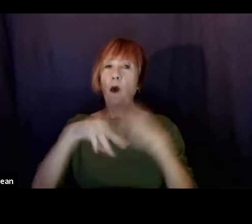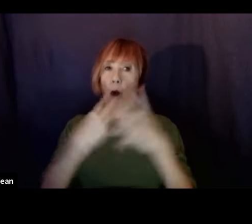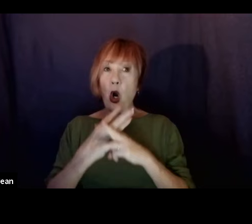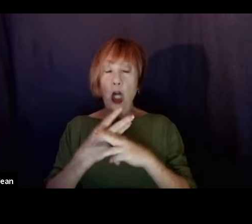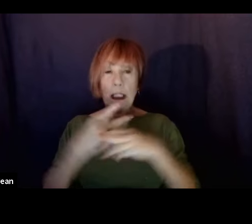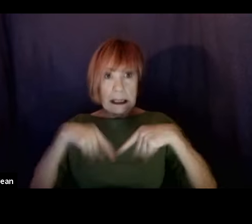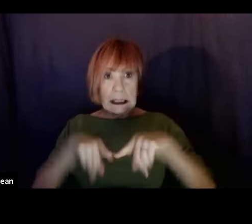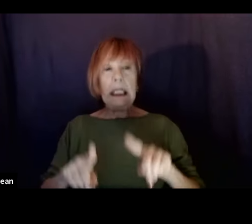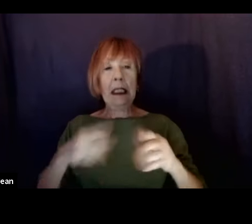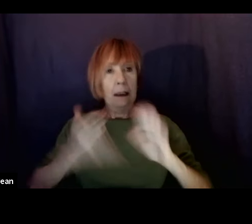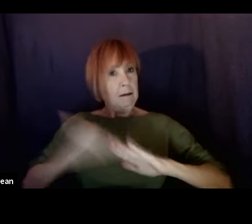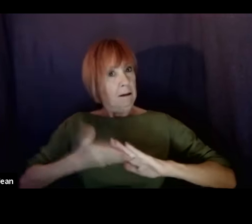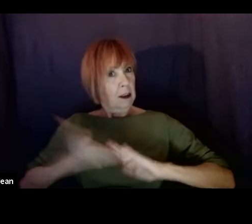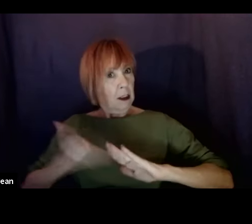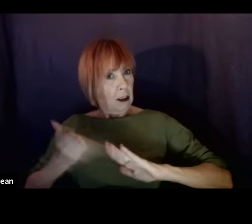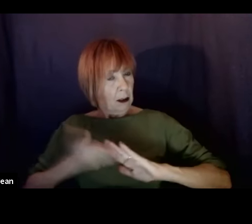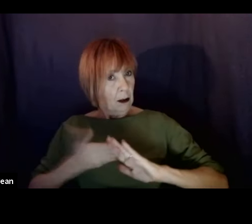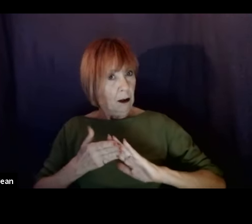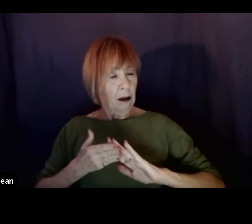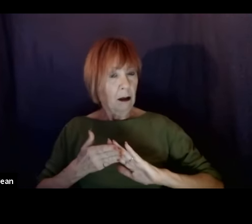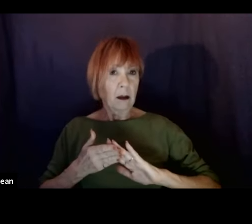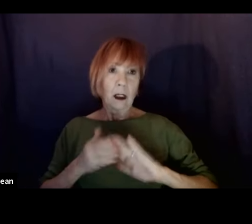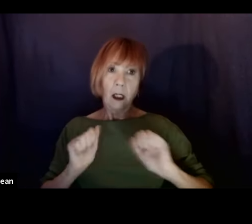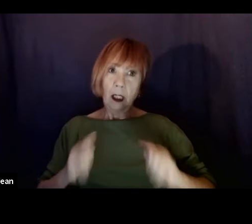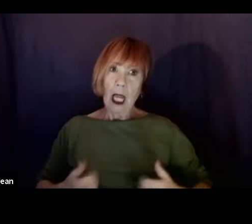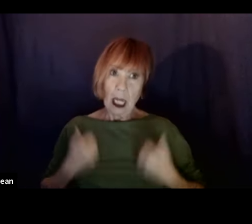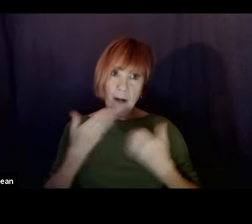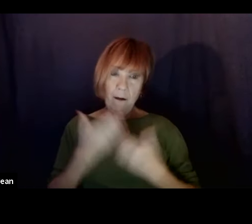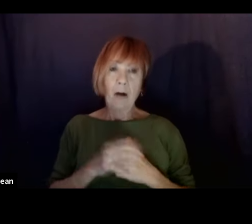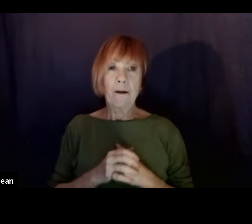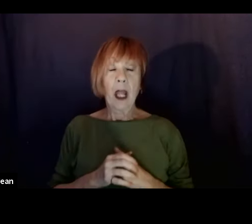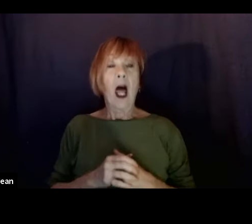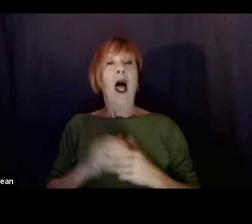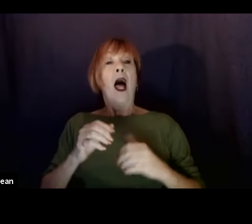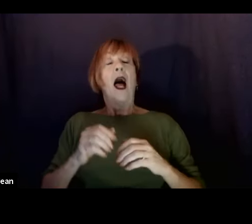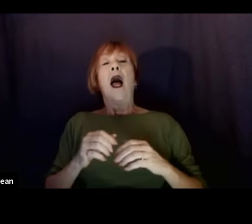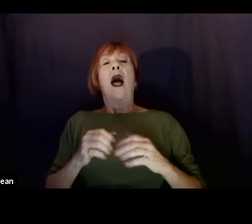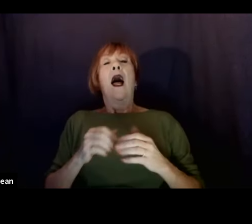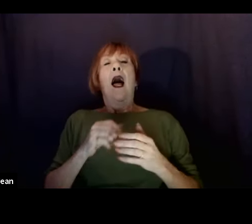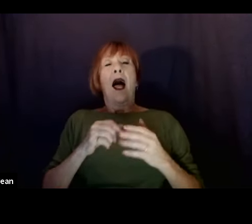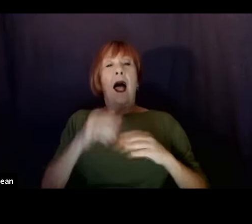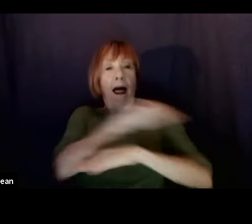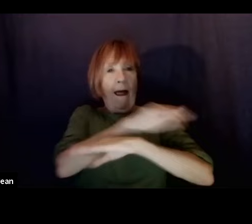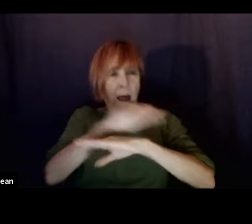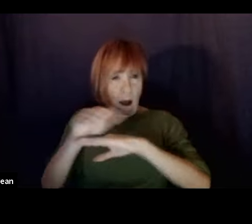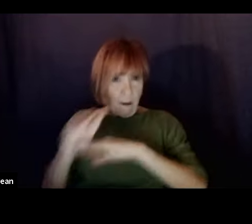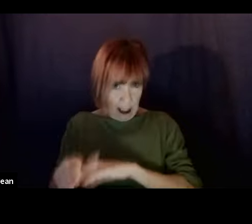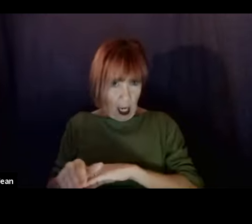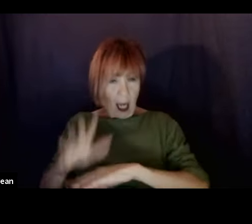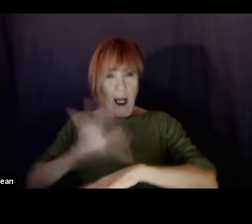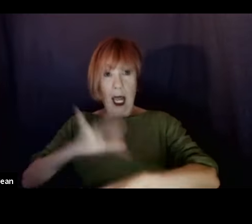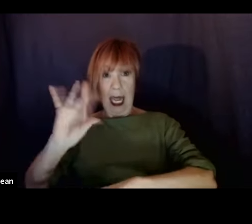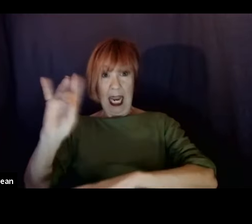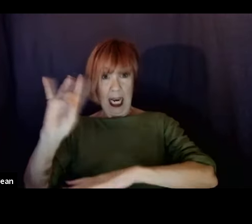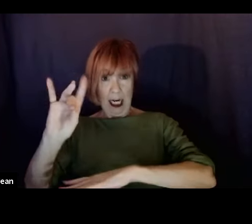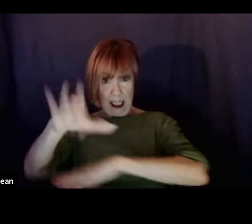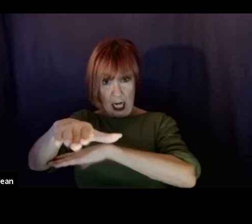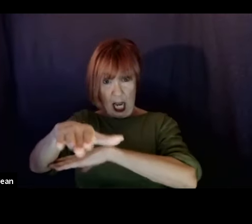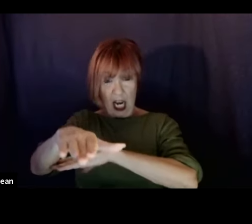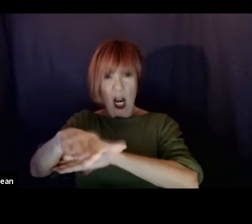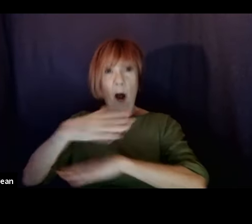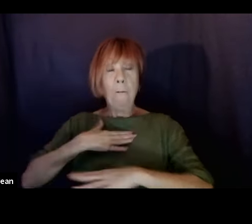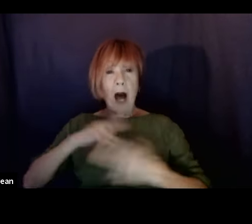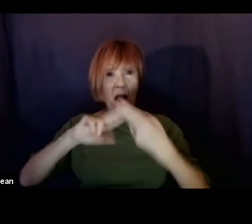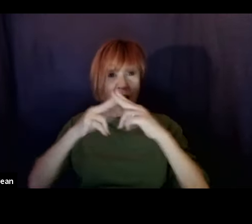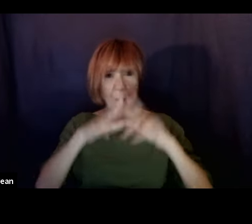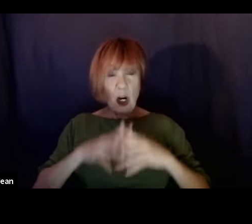livable right now. You know, every night at 8 o'clock, my neighborhood lights up. People bring out drums, bubble machines. They clap. They honk